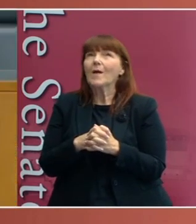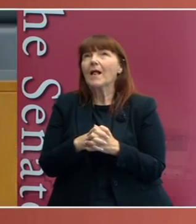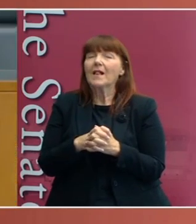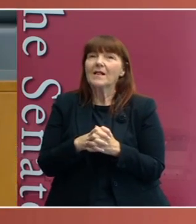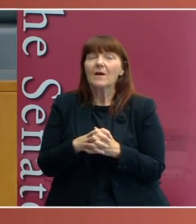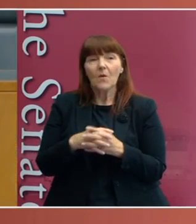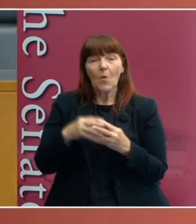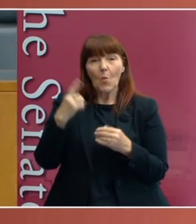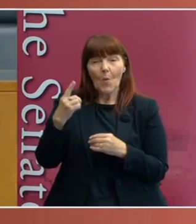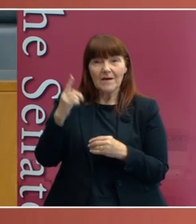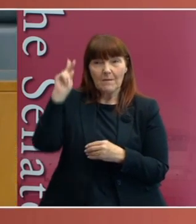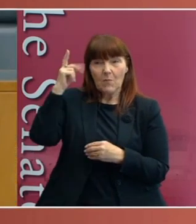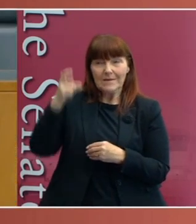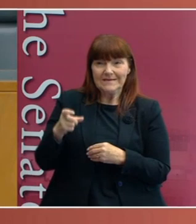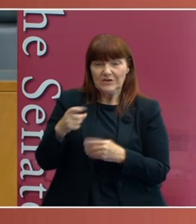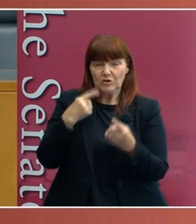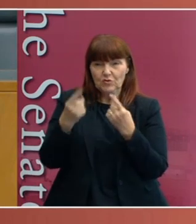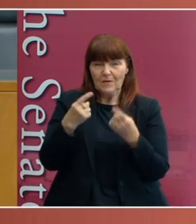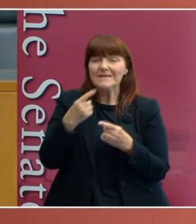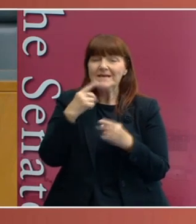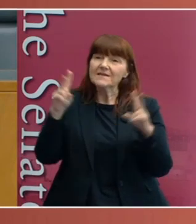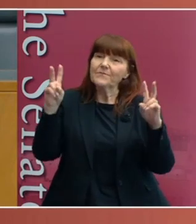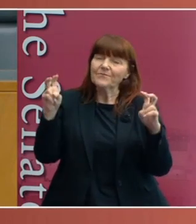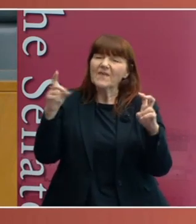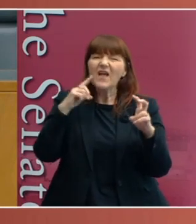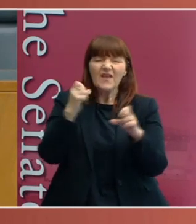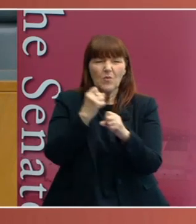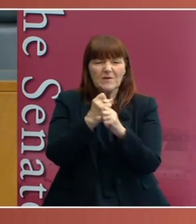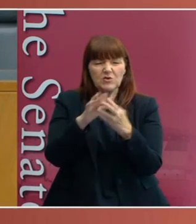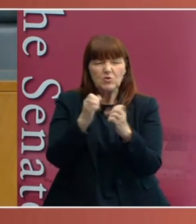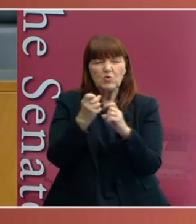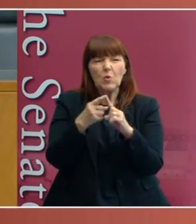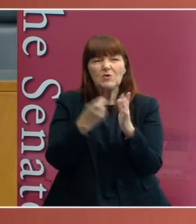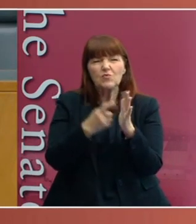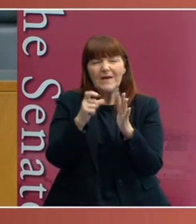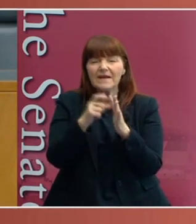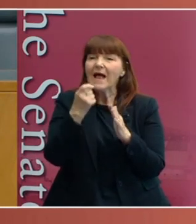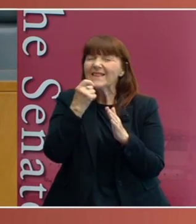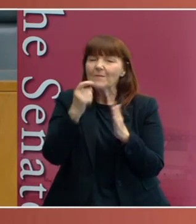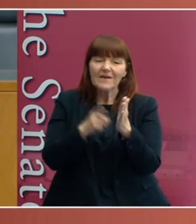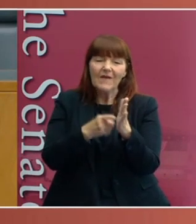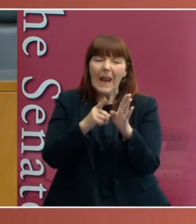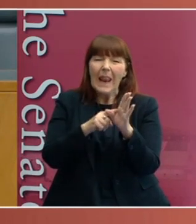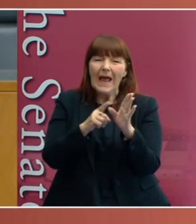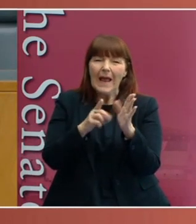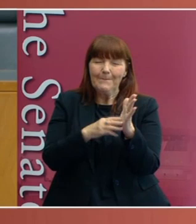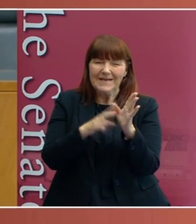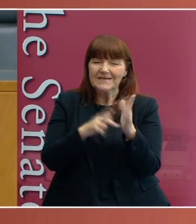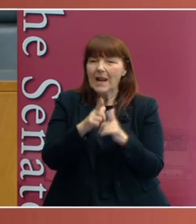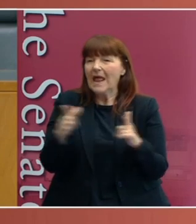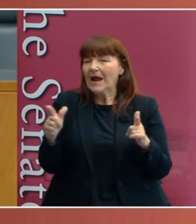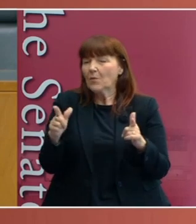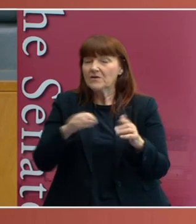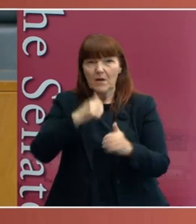One of the politicians described it as, quote, I think it was George Reid, a little bit of layman's language. And so he actually